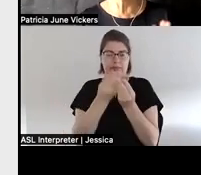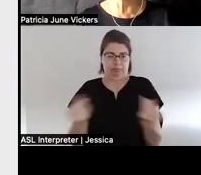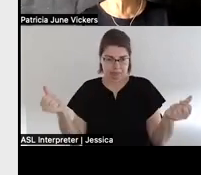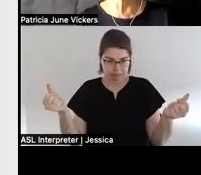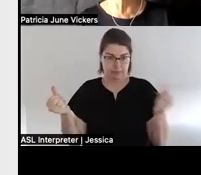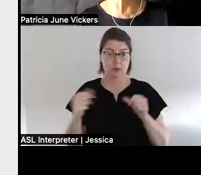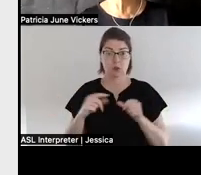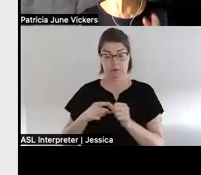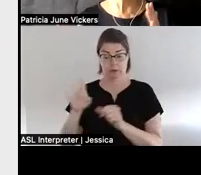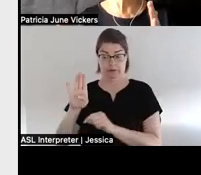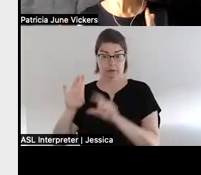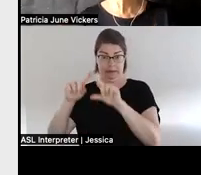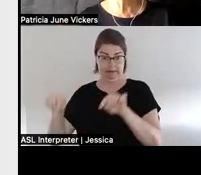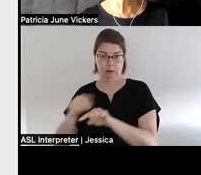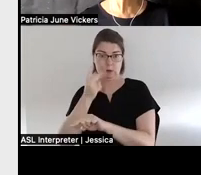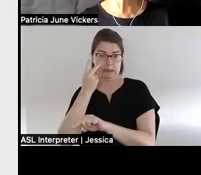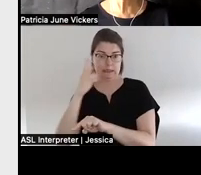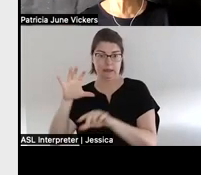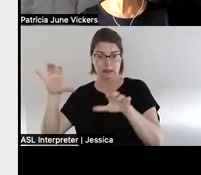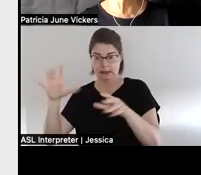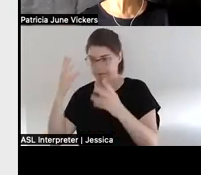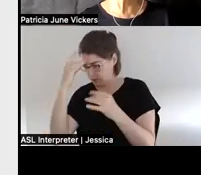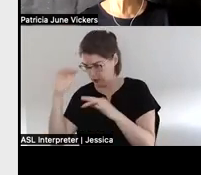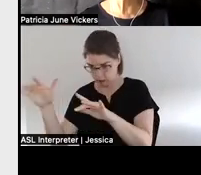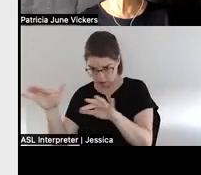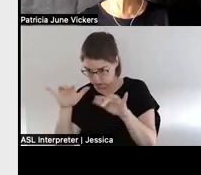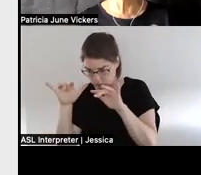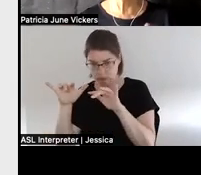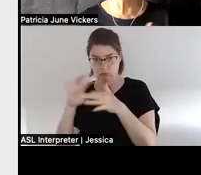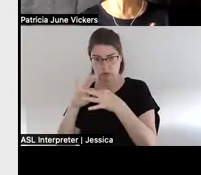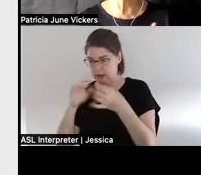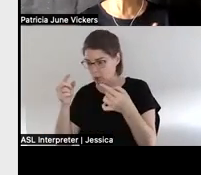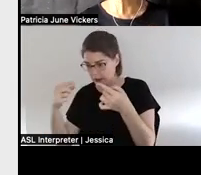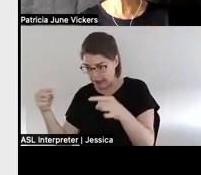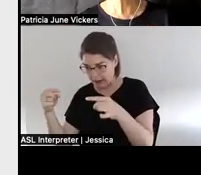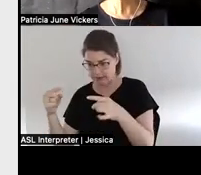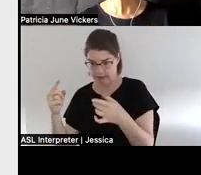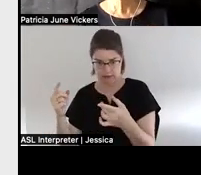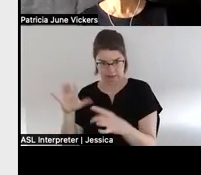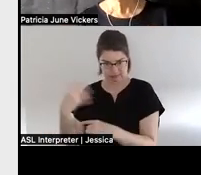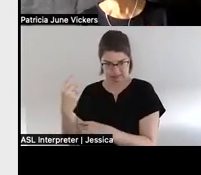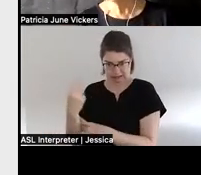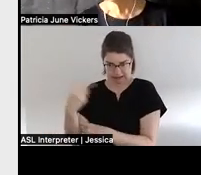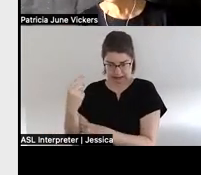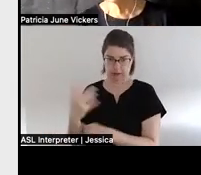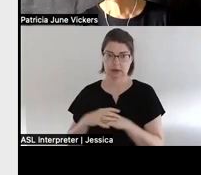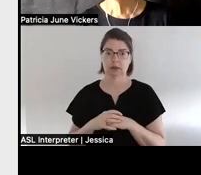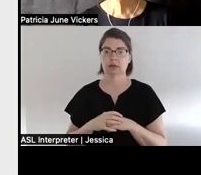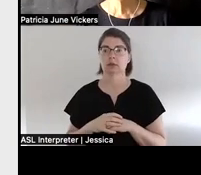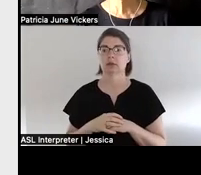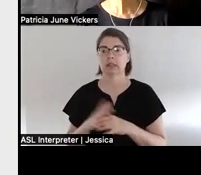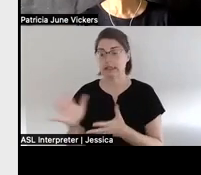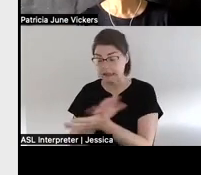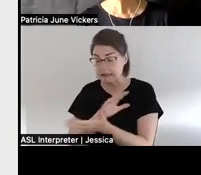for b you can see gathering information regarding the nature of the offense so what was the